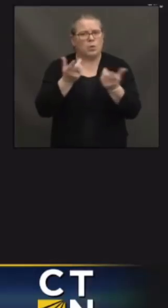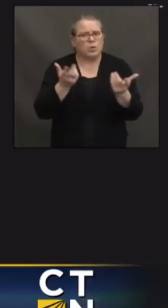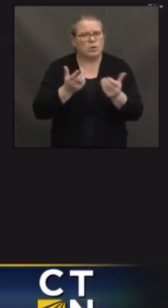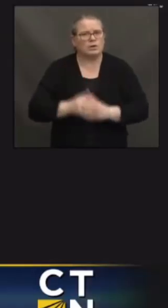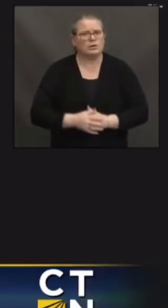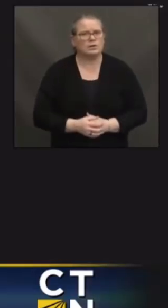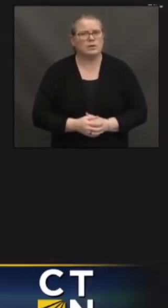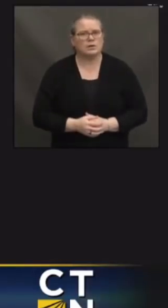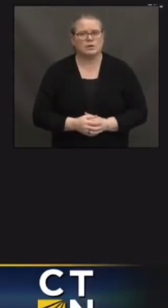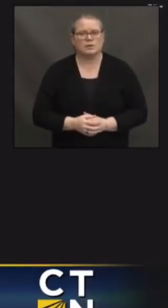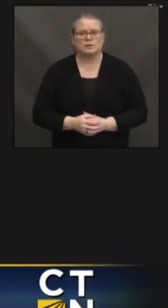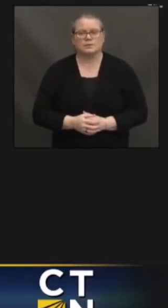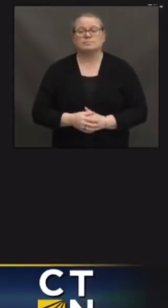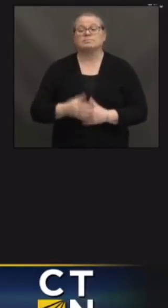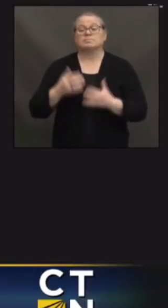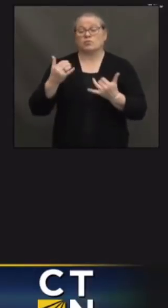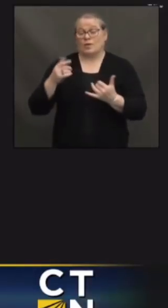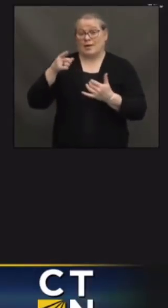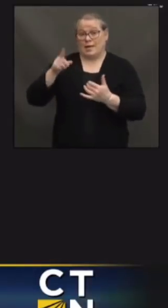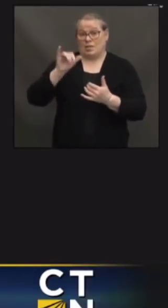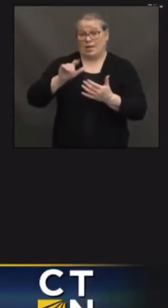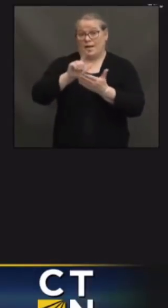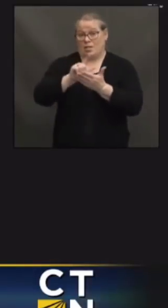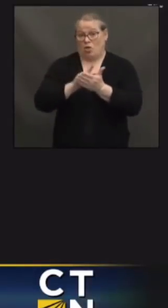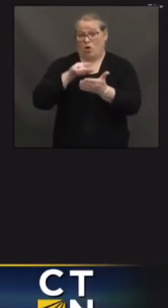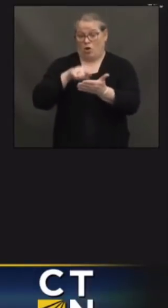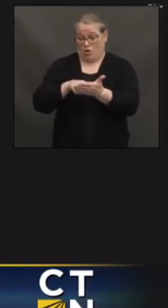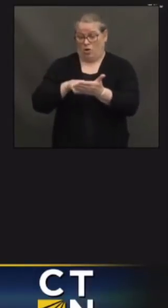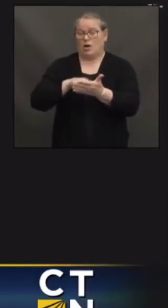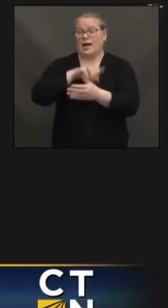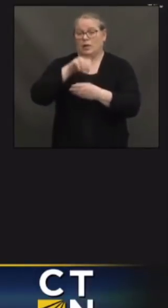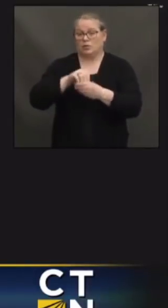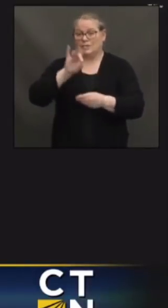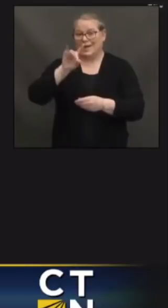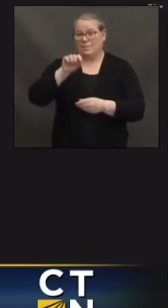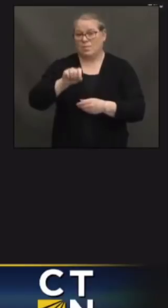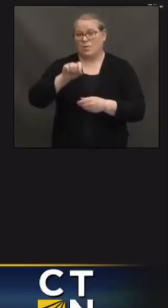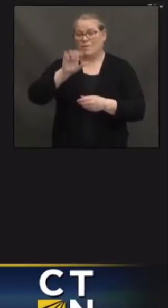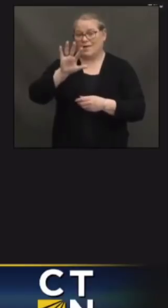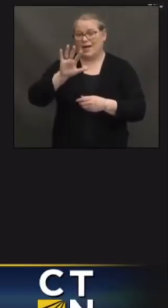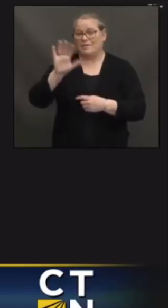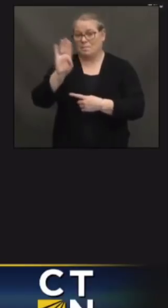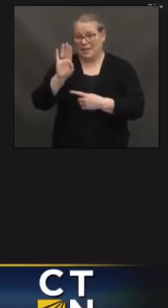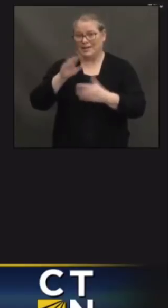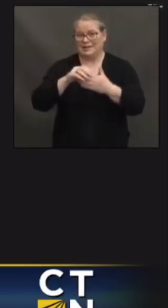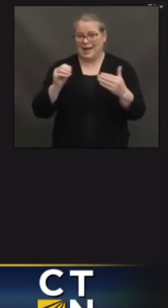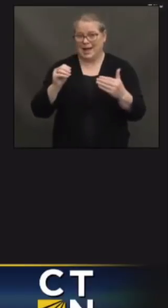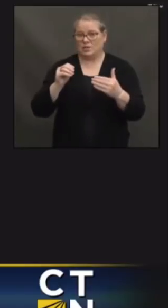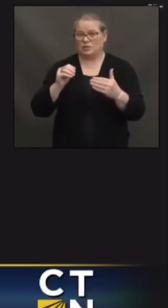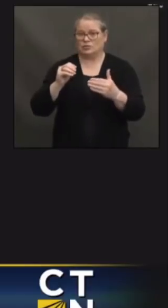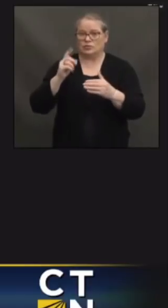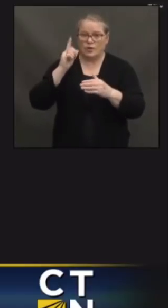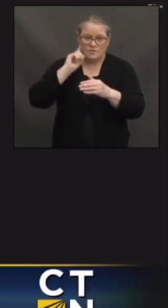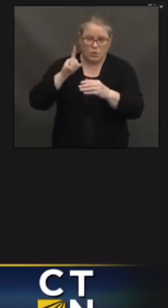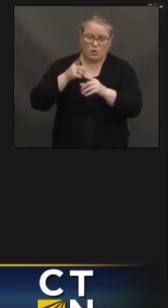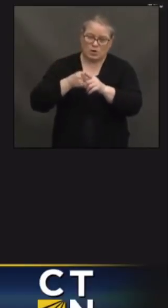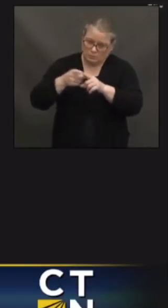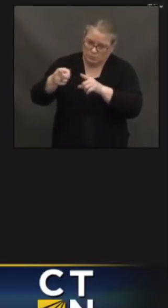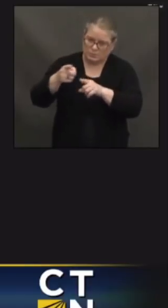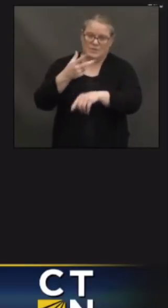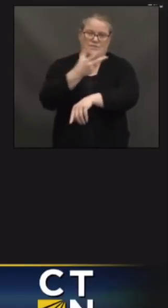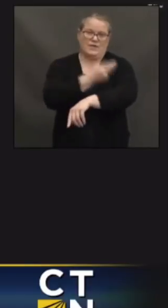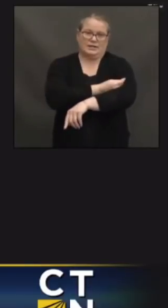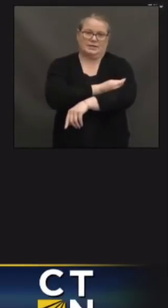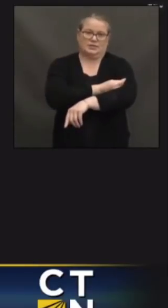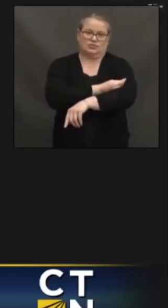.5 billion in this package specifically for vaccination activities. And so, you know,